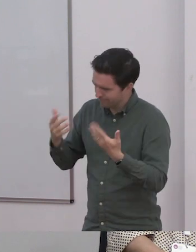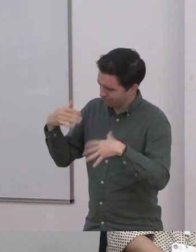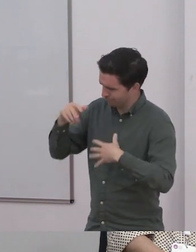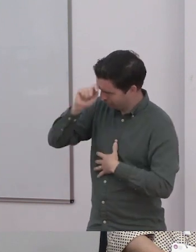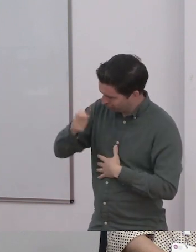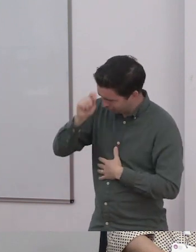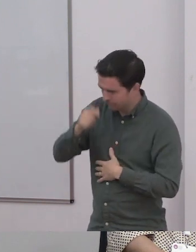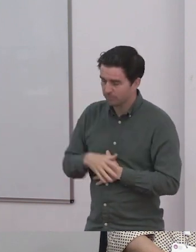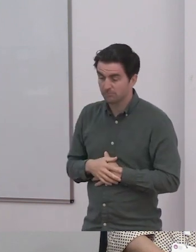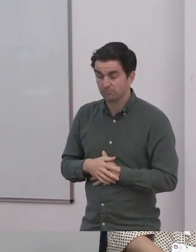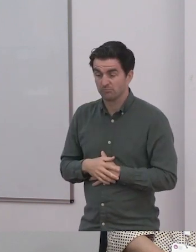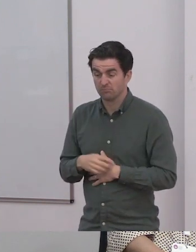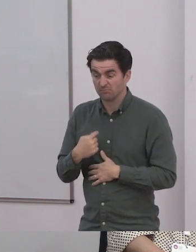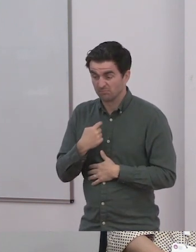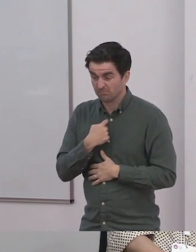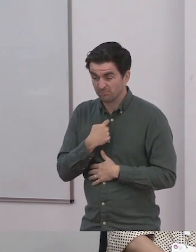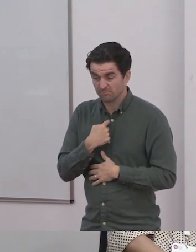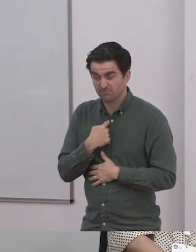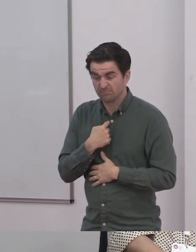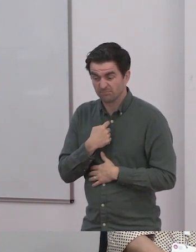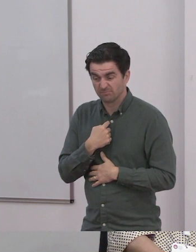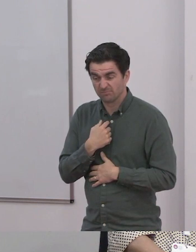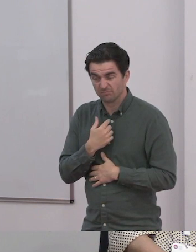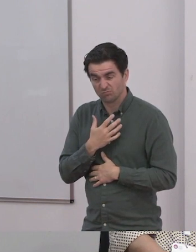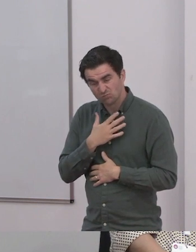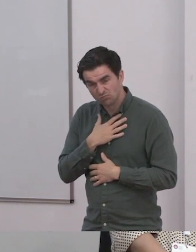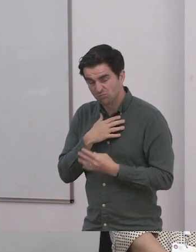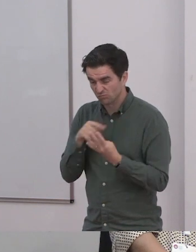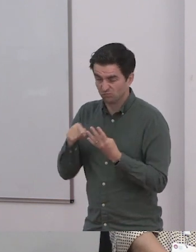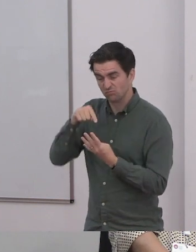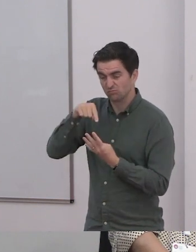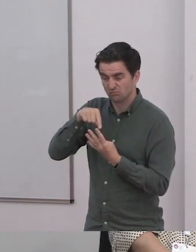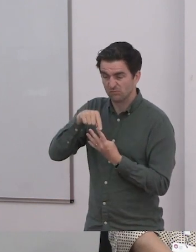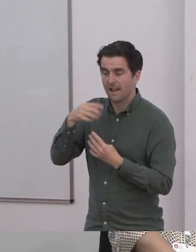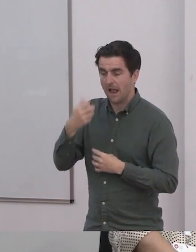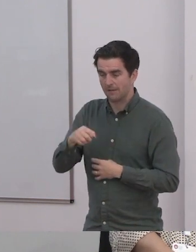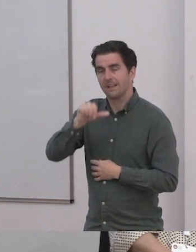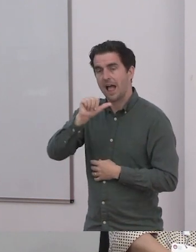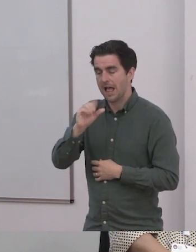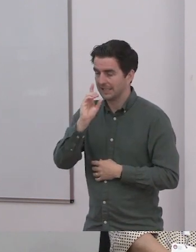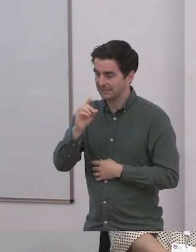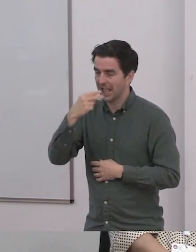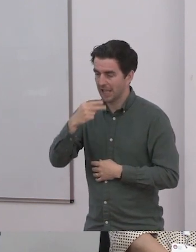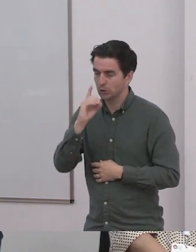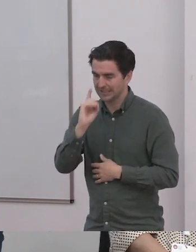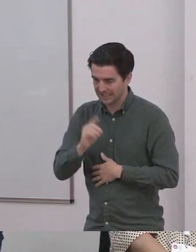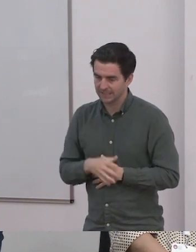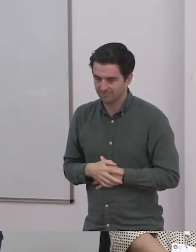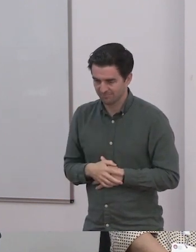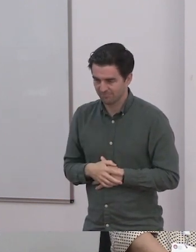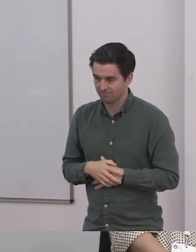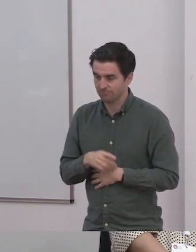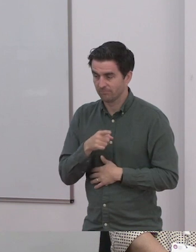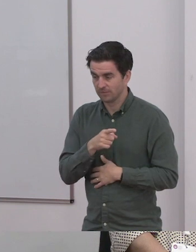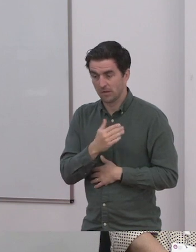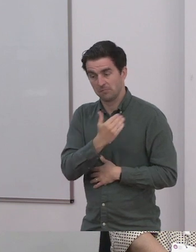eldest was saying to me, Mum, there's something wrong with me. I sit down. I want to do something. I sit down at